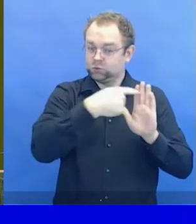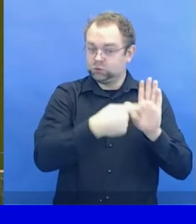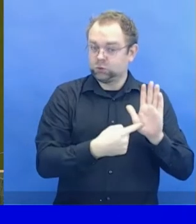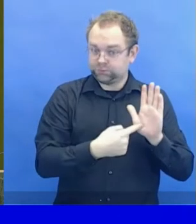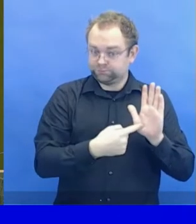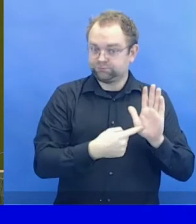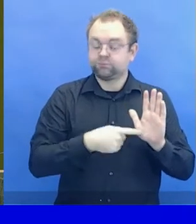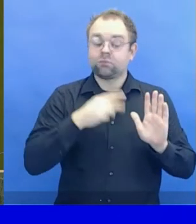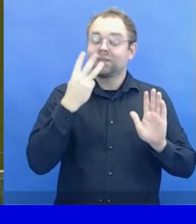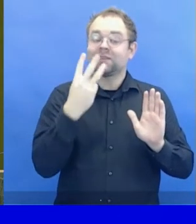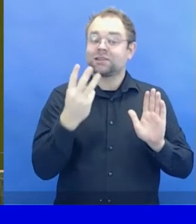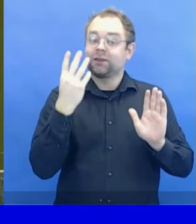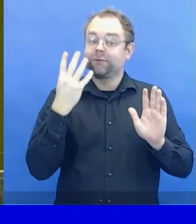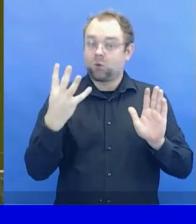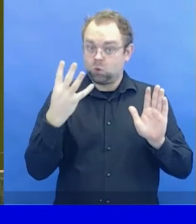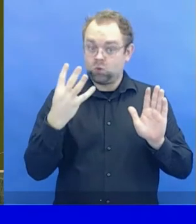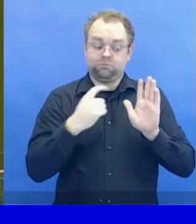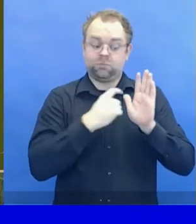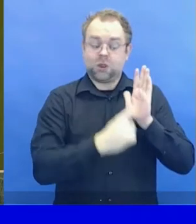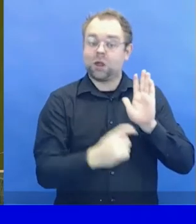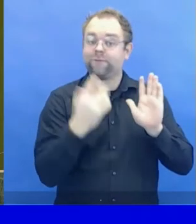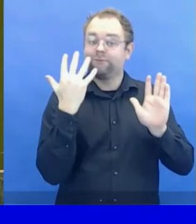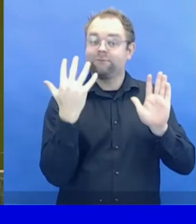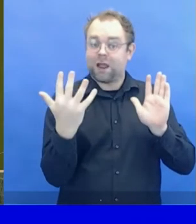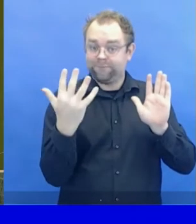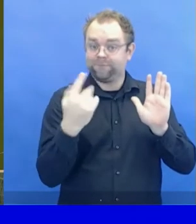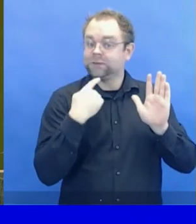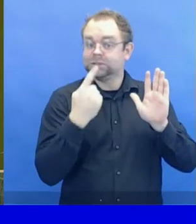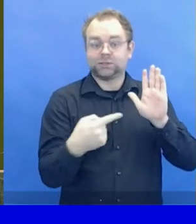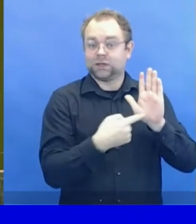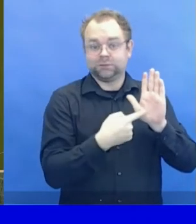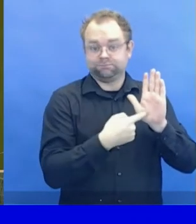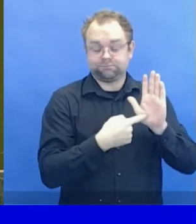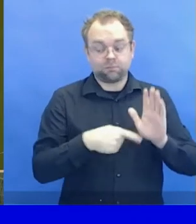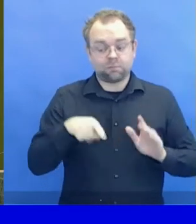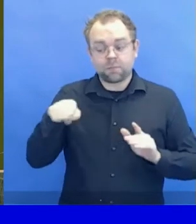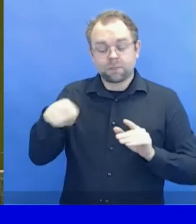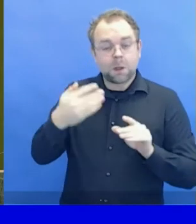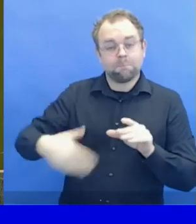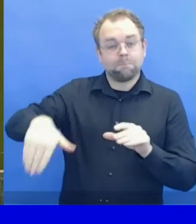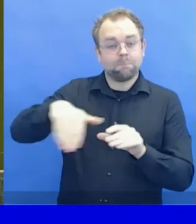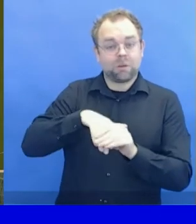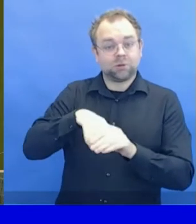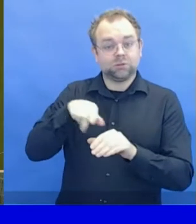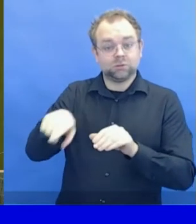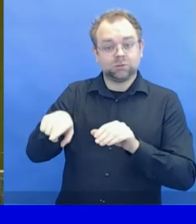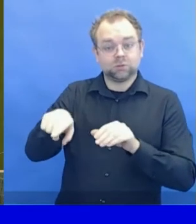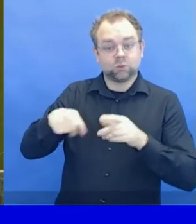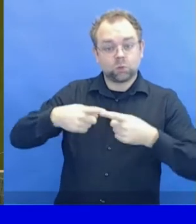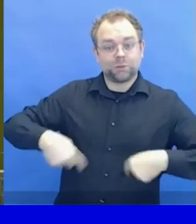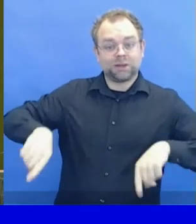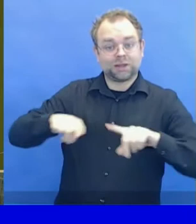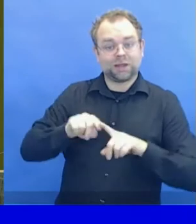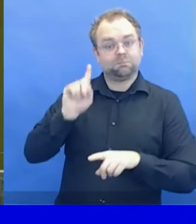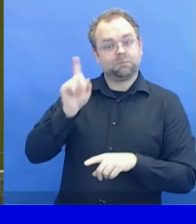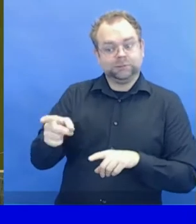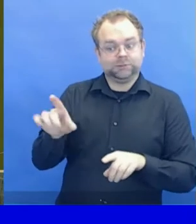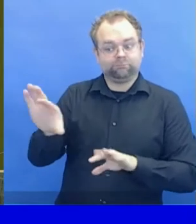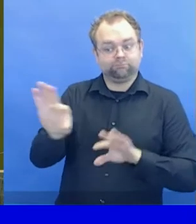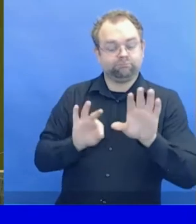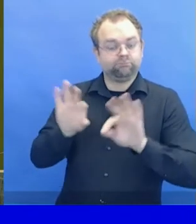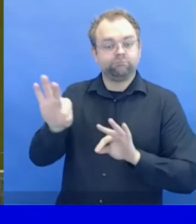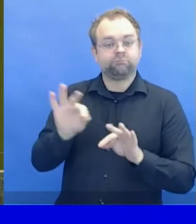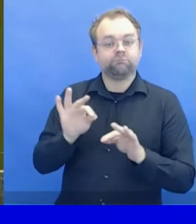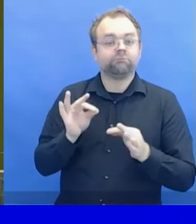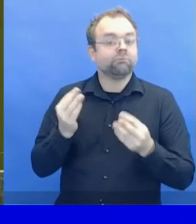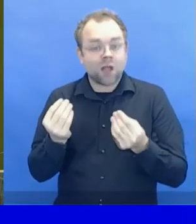secret ballot from a list of persons nominated by the State Parties from among their nationals at